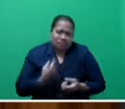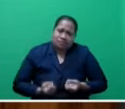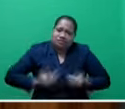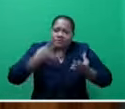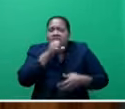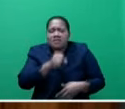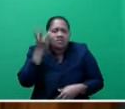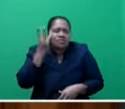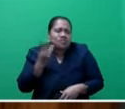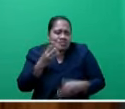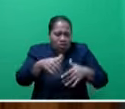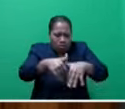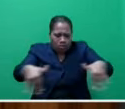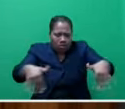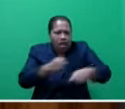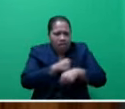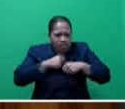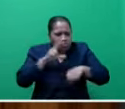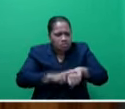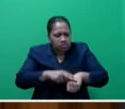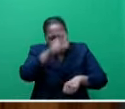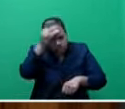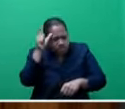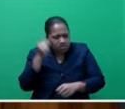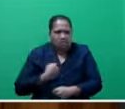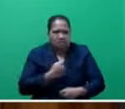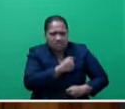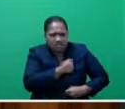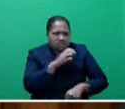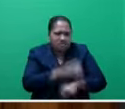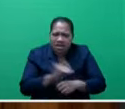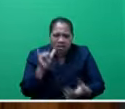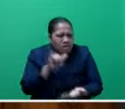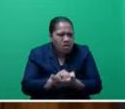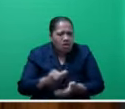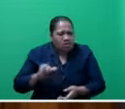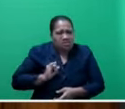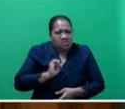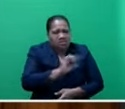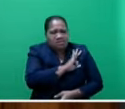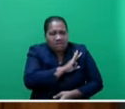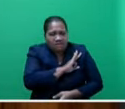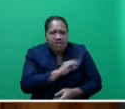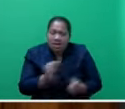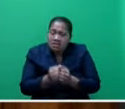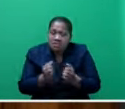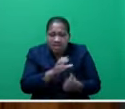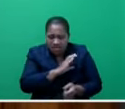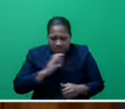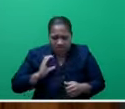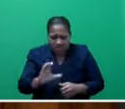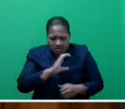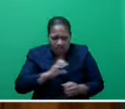our doctors, our nurses, our armed forces, airport staff, and the many other citizens who turn up to work and get the